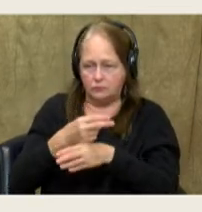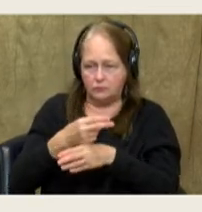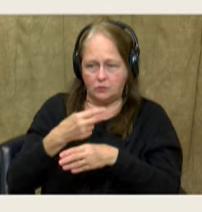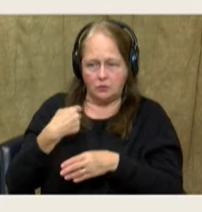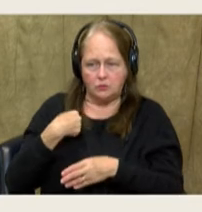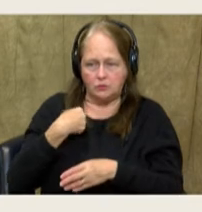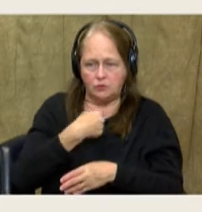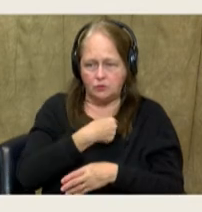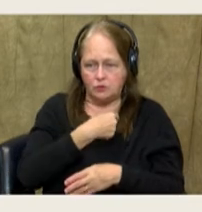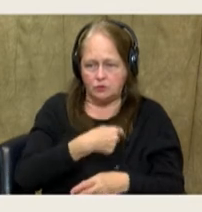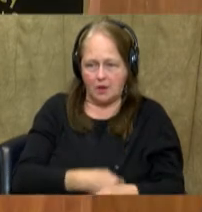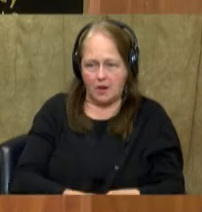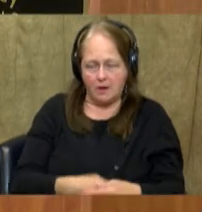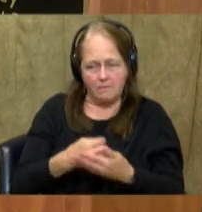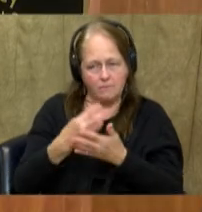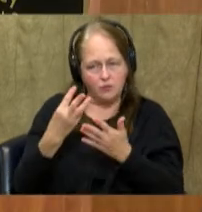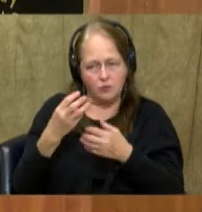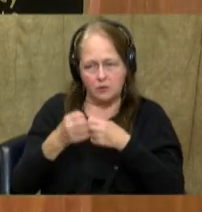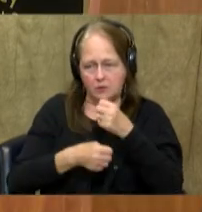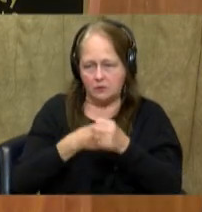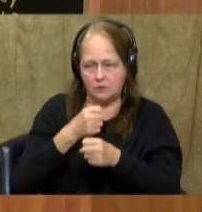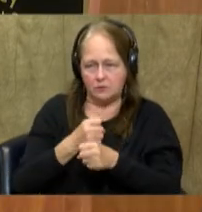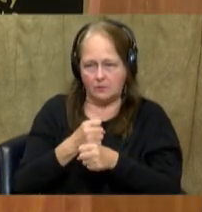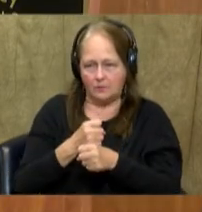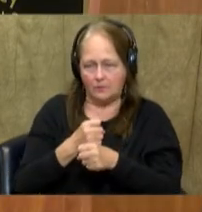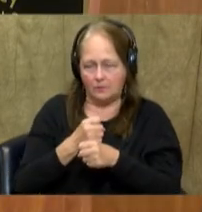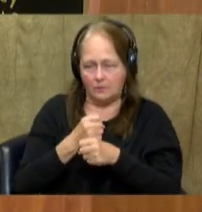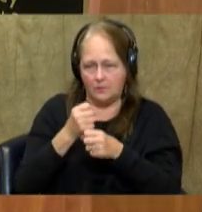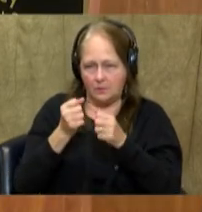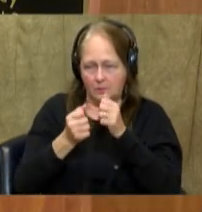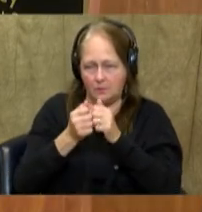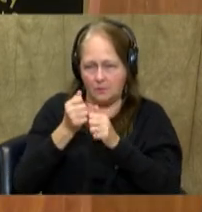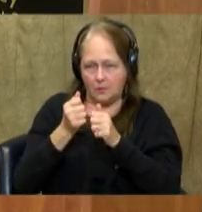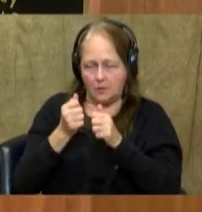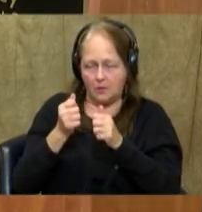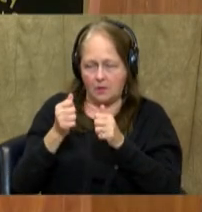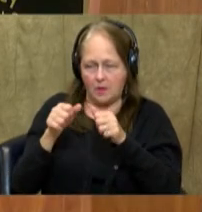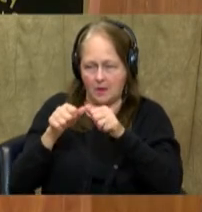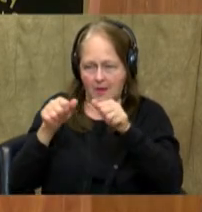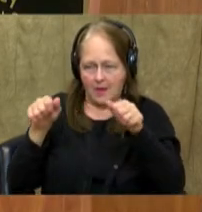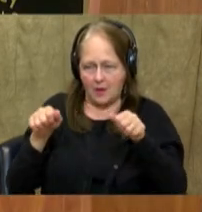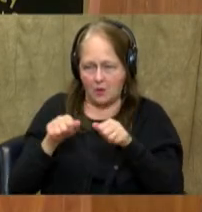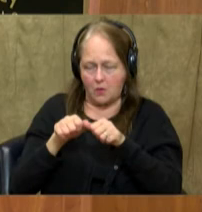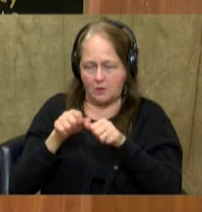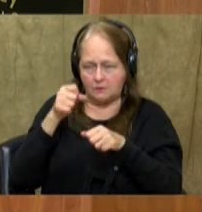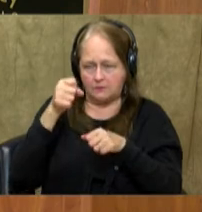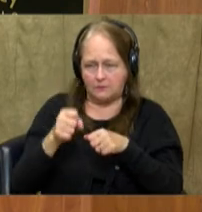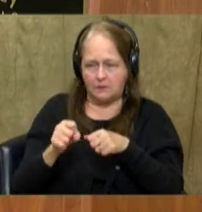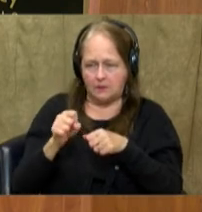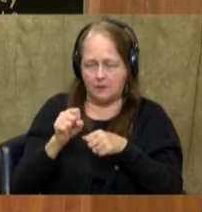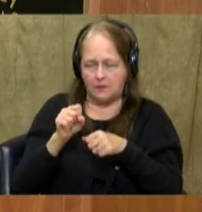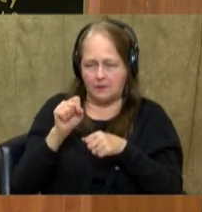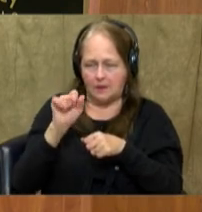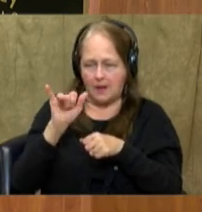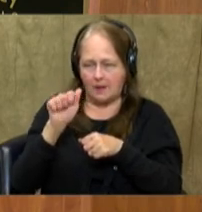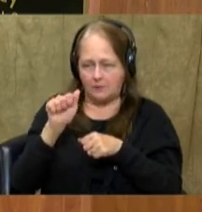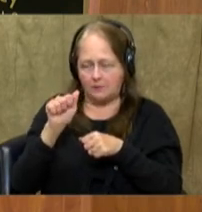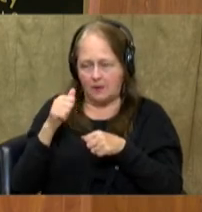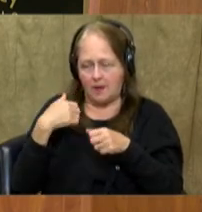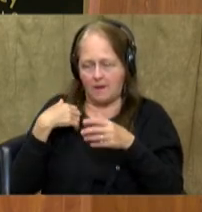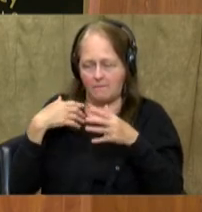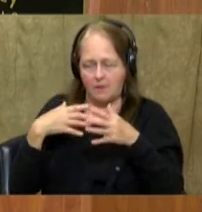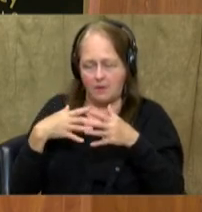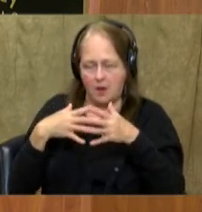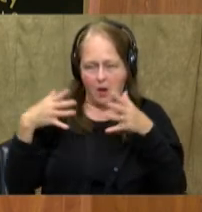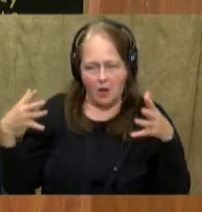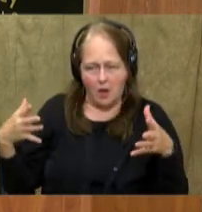populated country in a few years. So let's look at a couple of populated urban areas in South Asia. It has some of the most populated cities